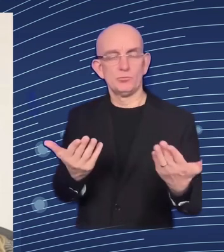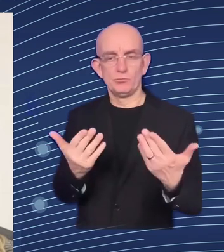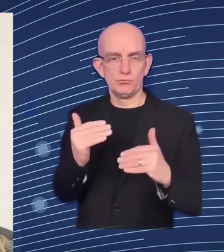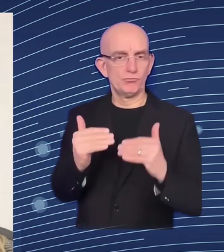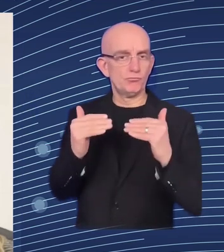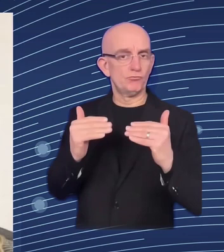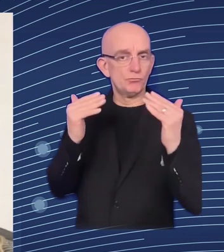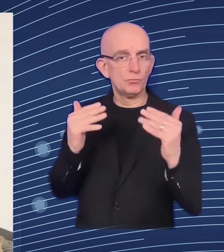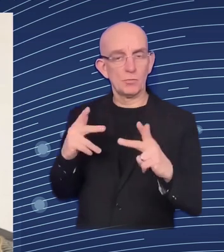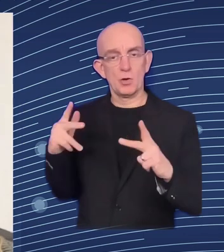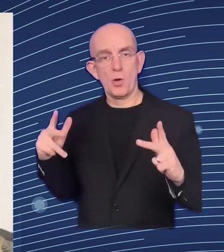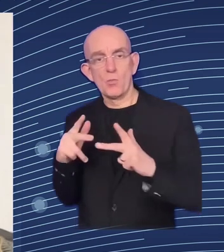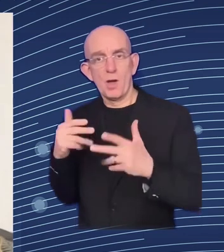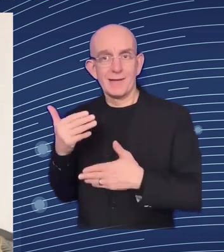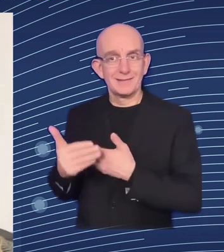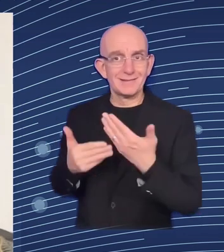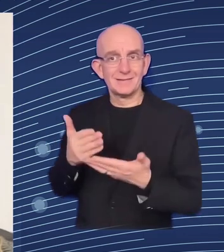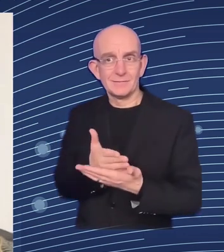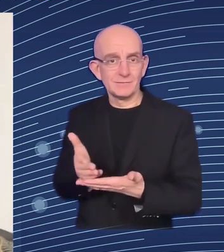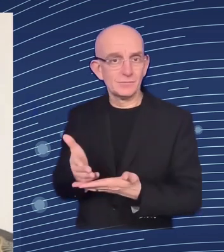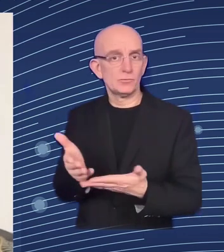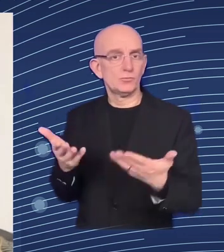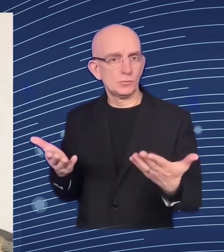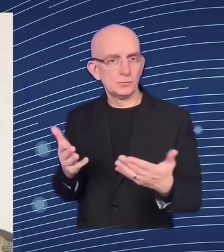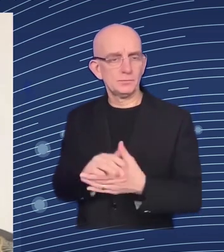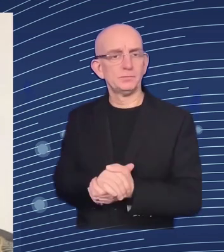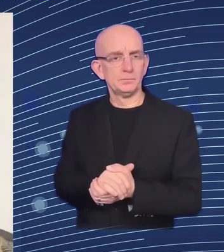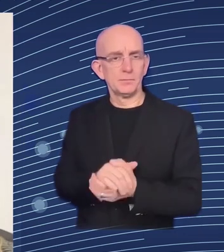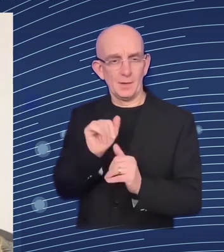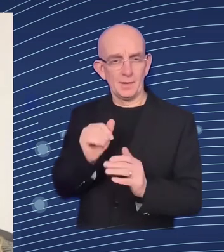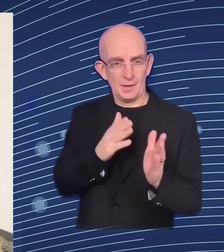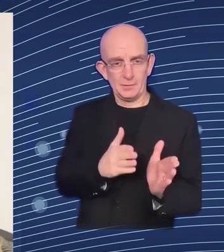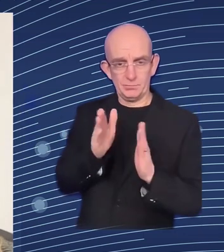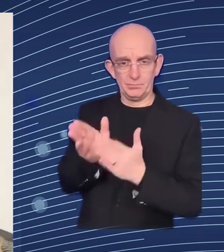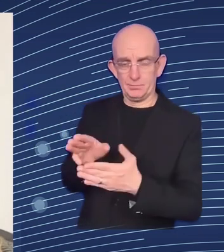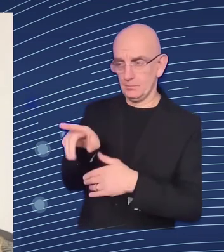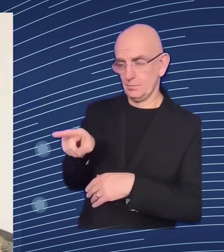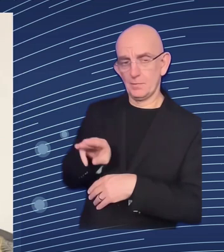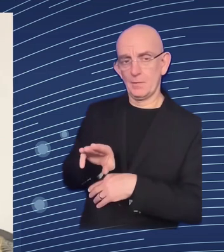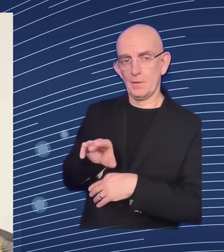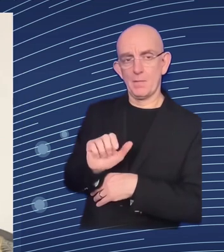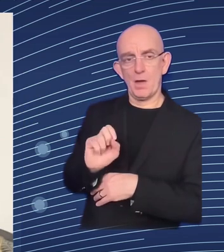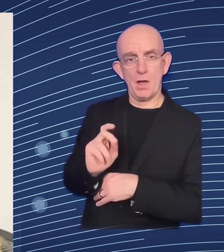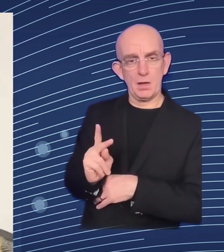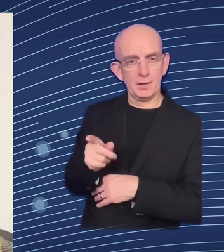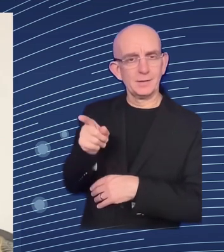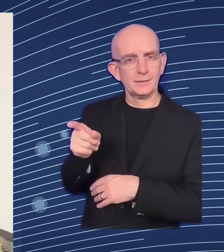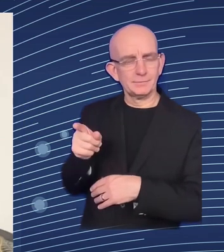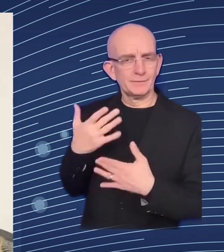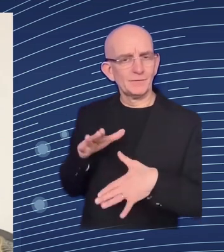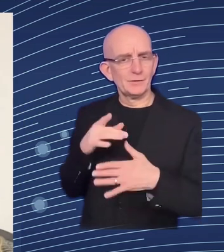what can we do how can we scale up uh now um in the partnership in partnership with with the commission but what what